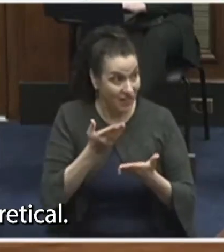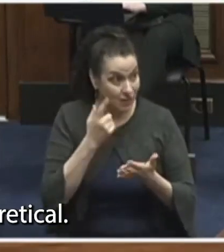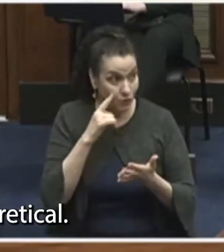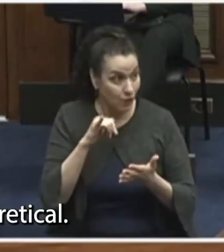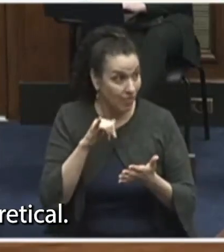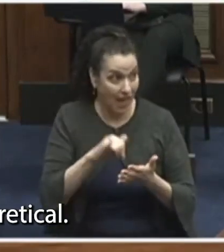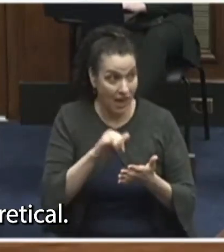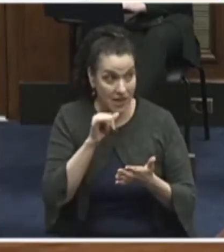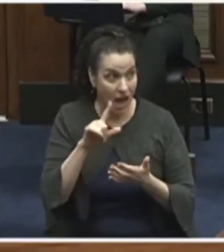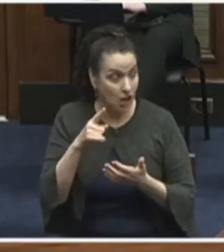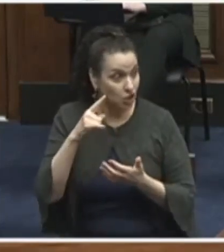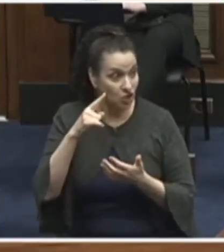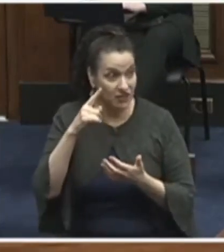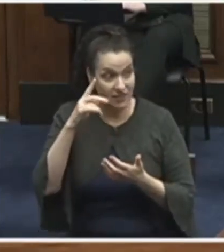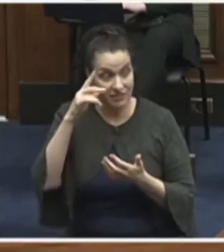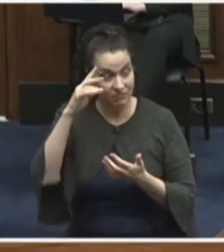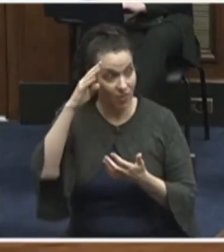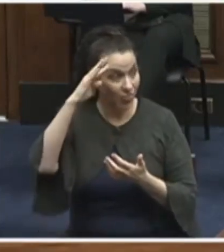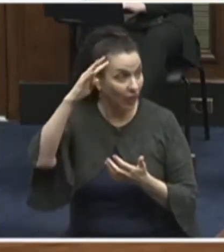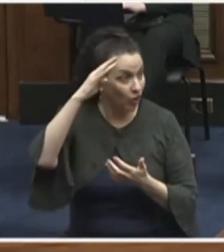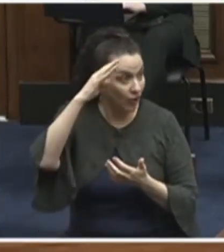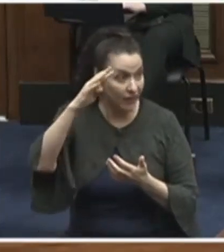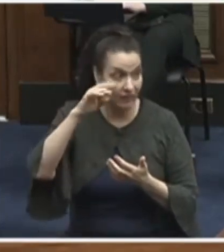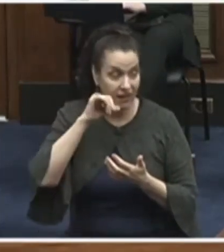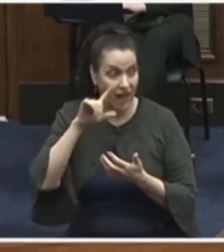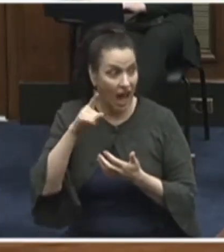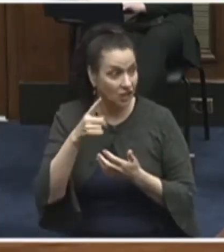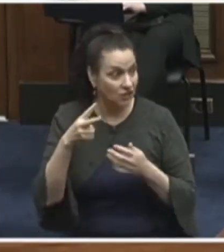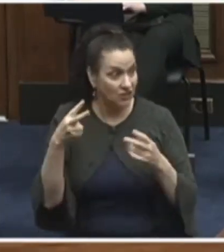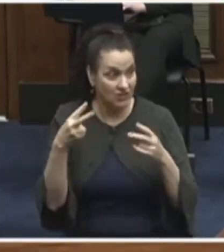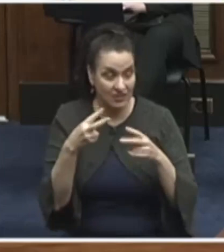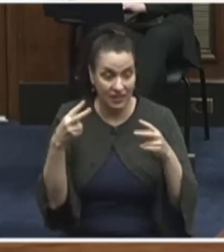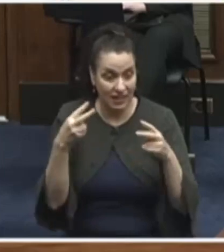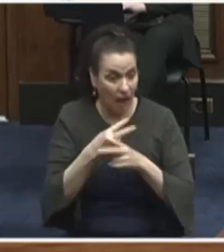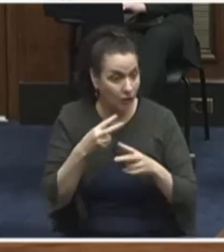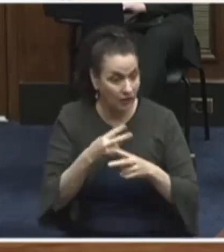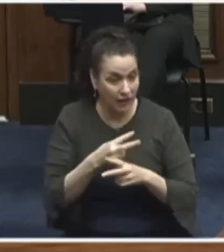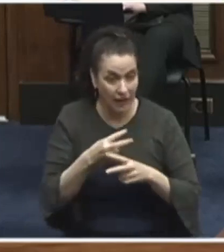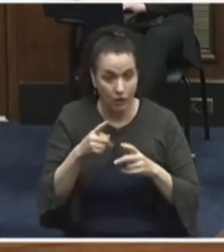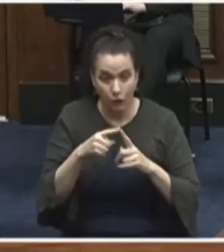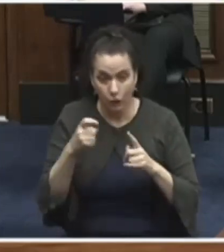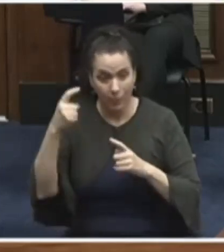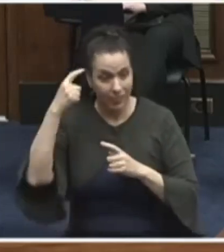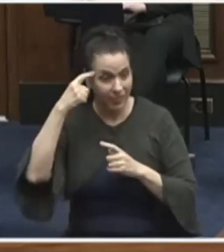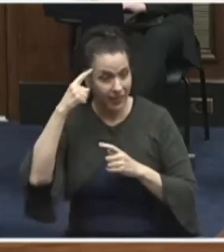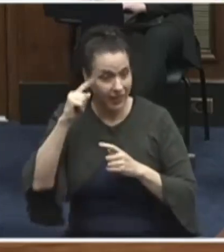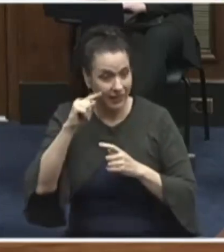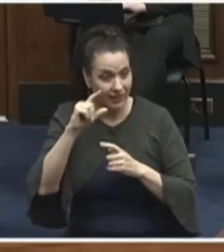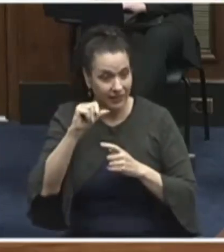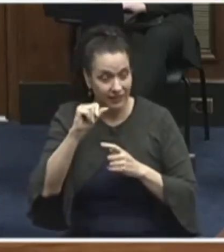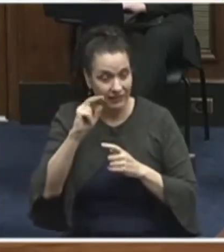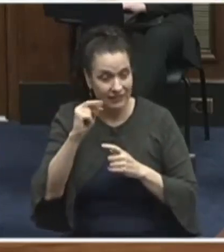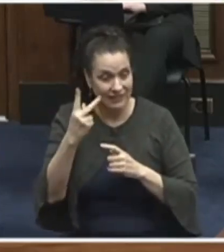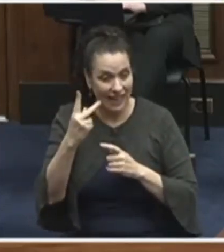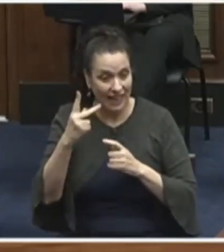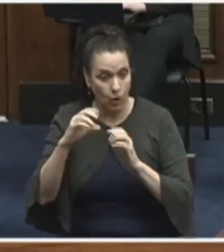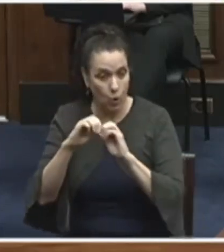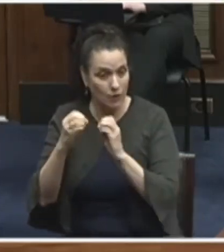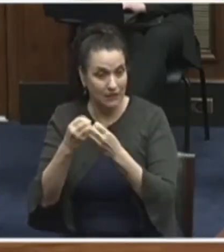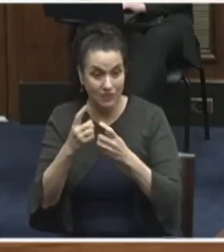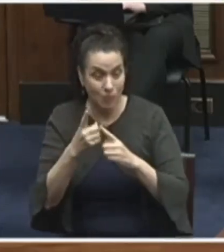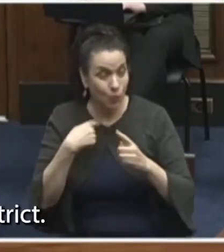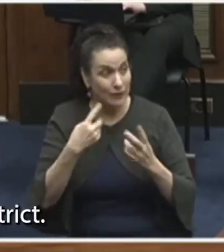just theoretical. It isn't just calculated by think tanks. But we see it in everyday